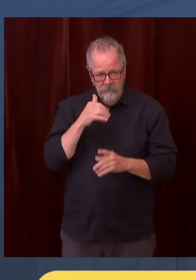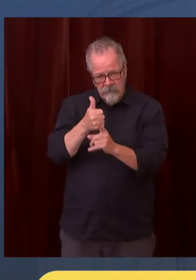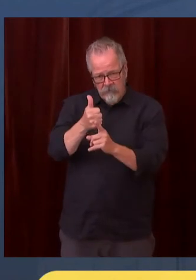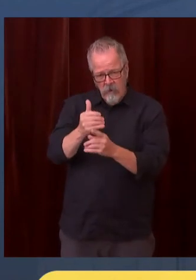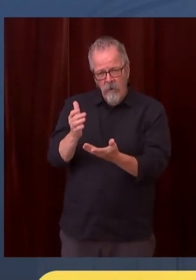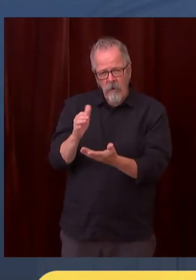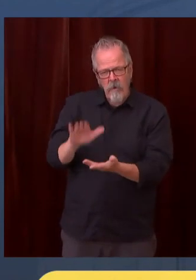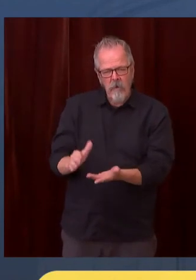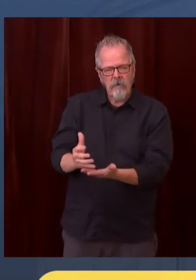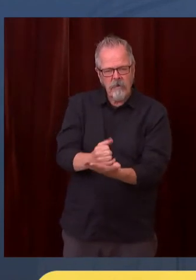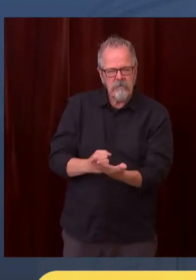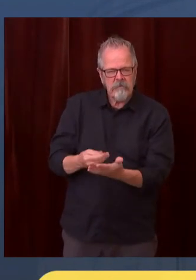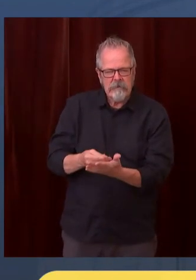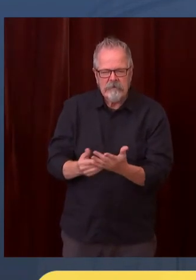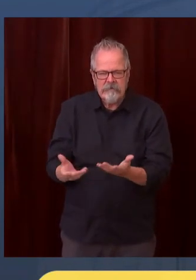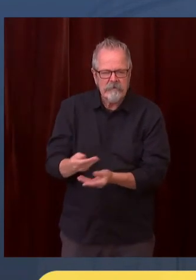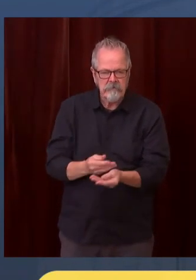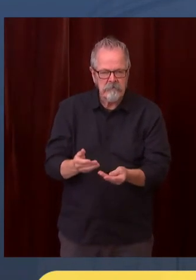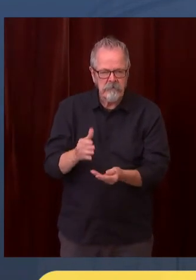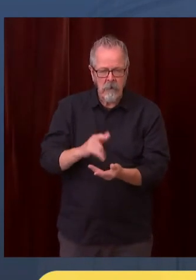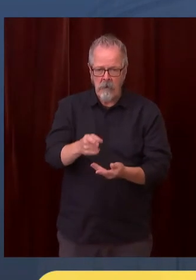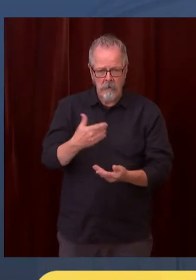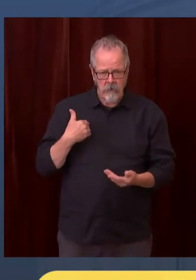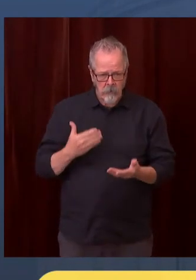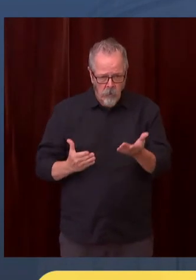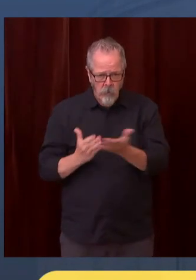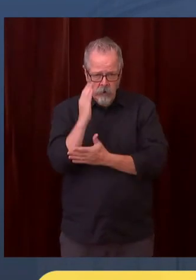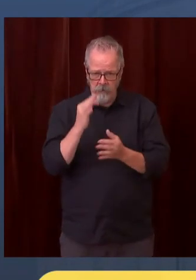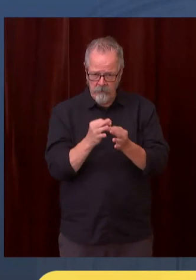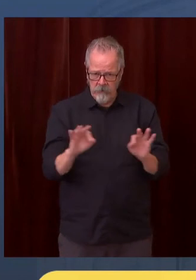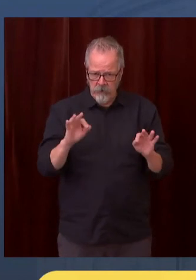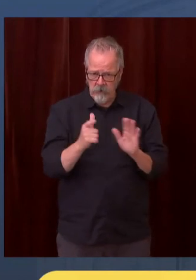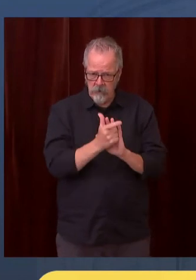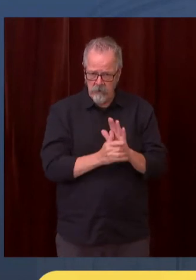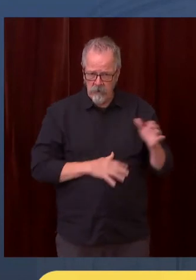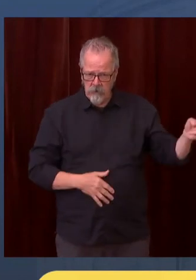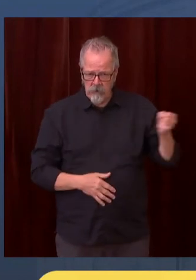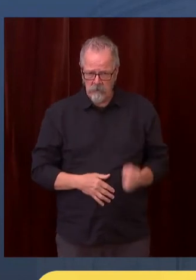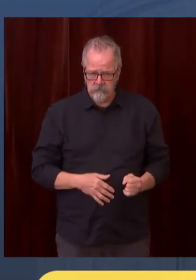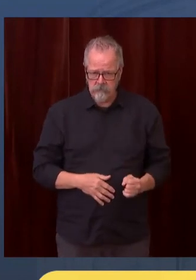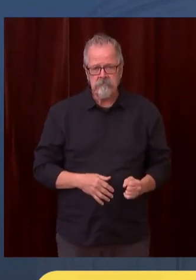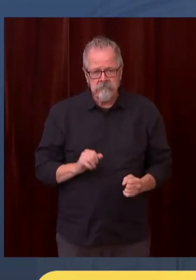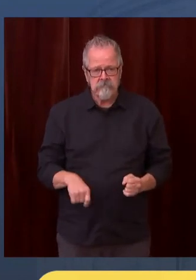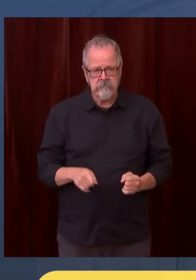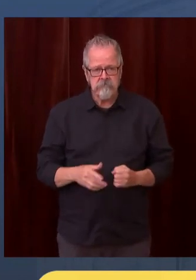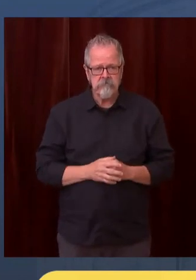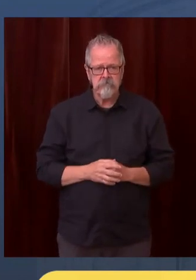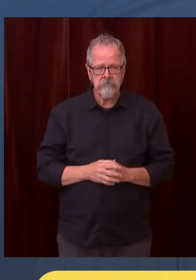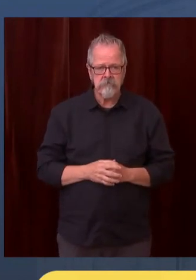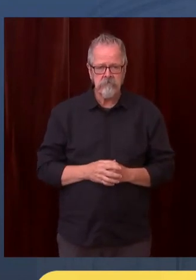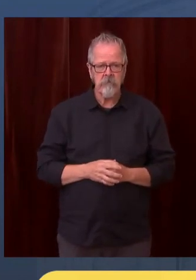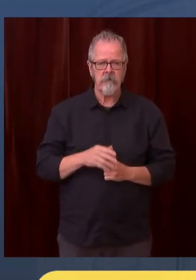you can contact the Eviction Defense Screening Line at 855-657-8387